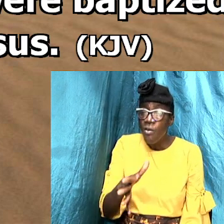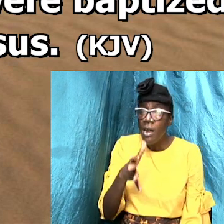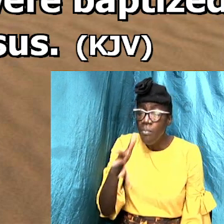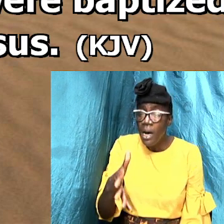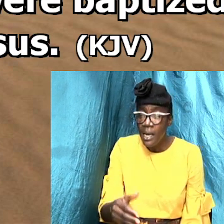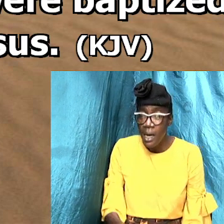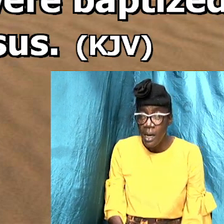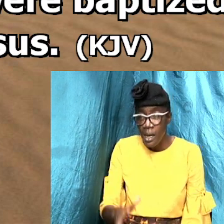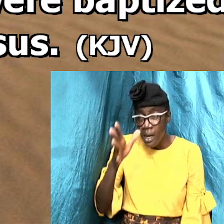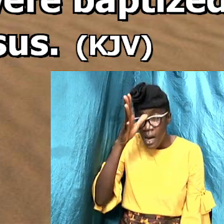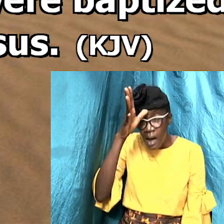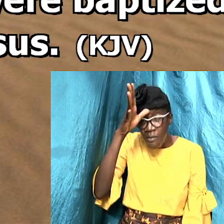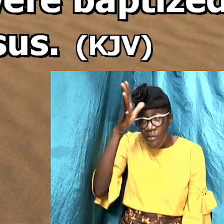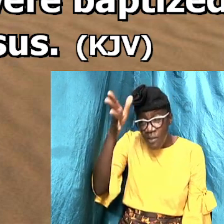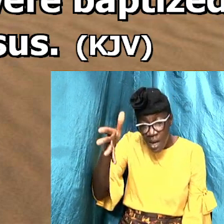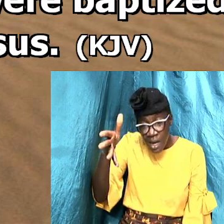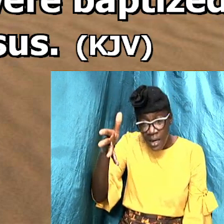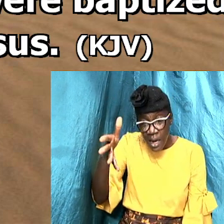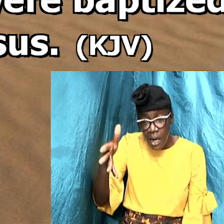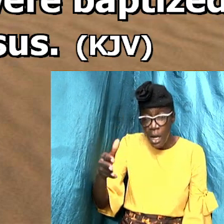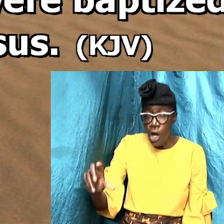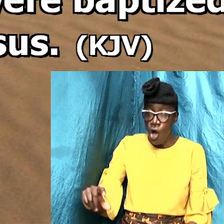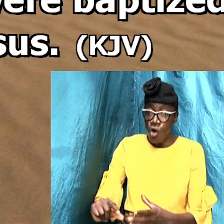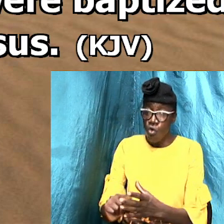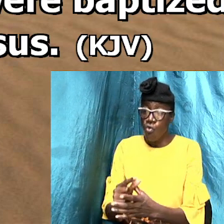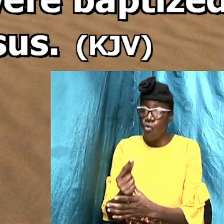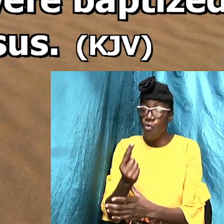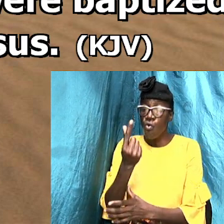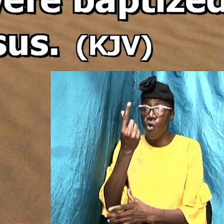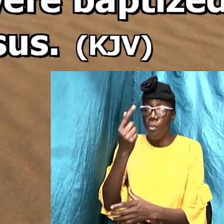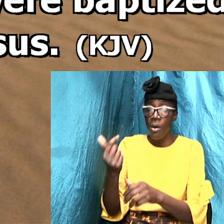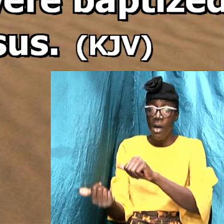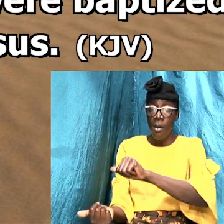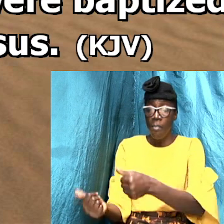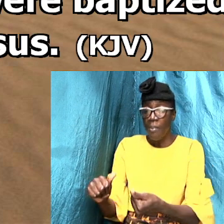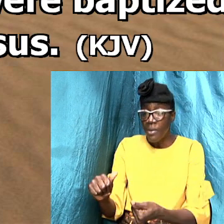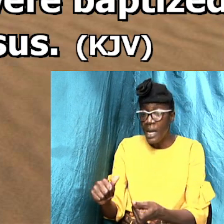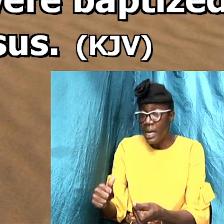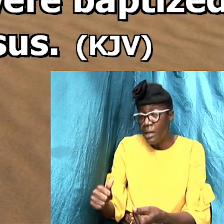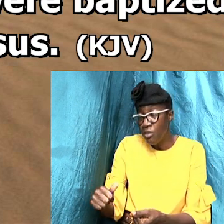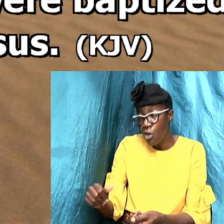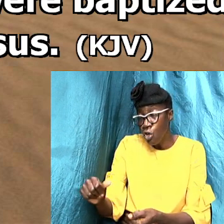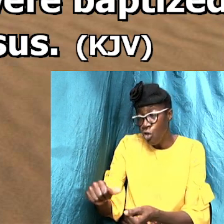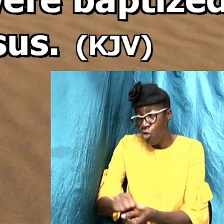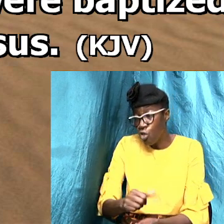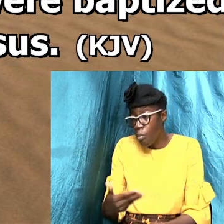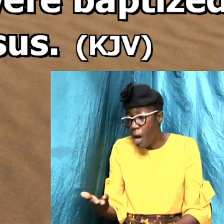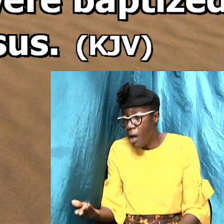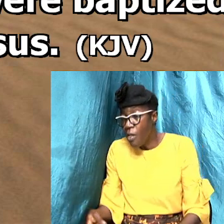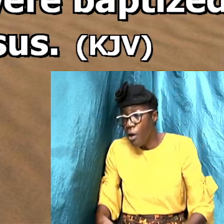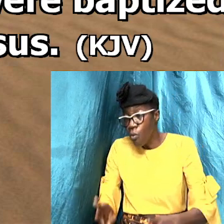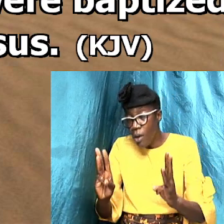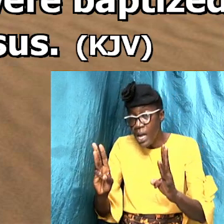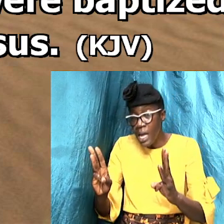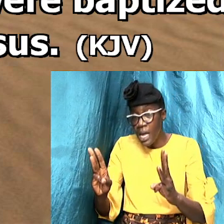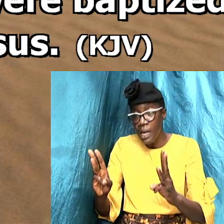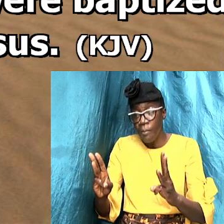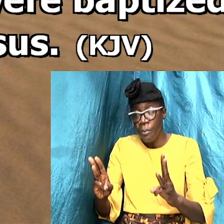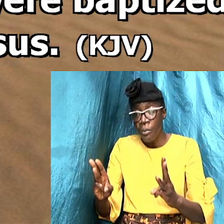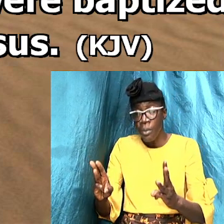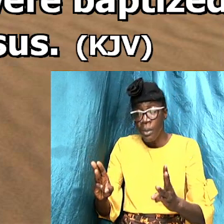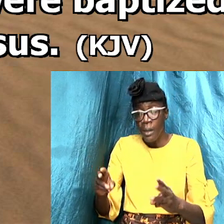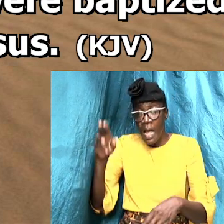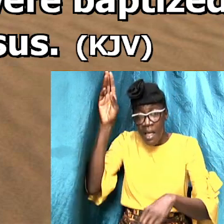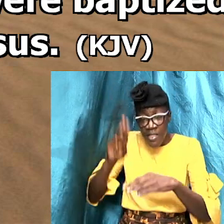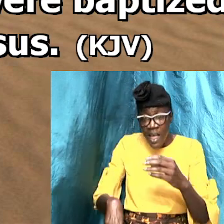father grew up being baptized some other way or so called baptized by some other way than